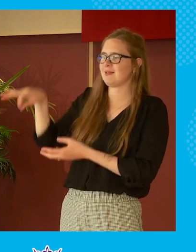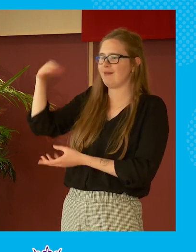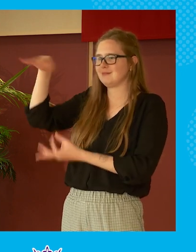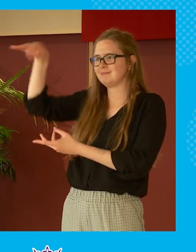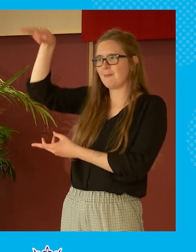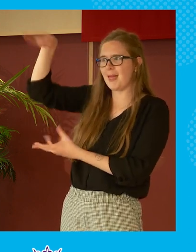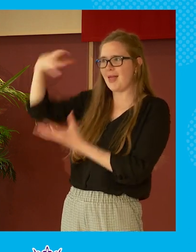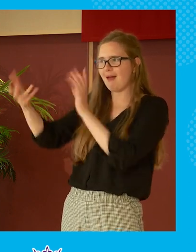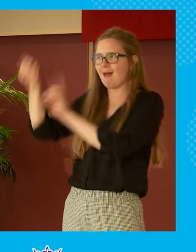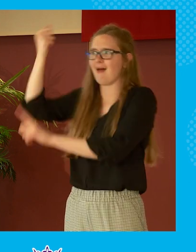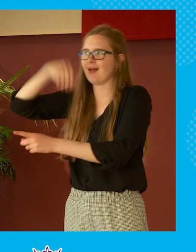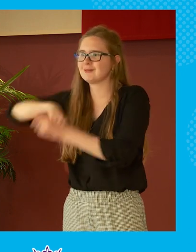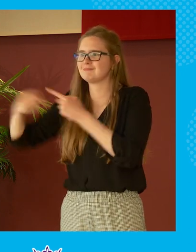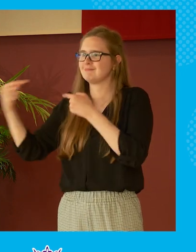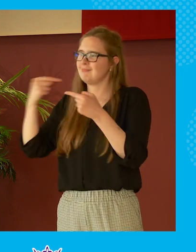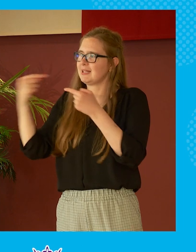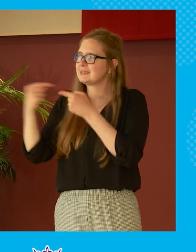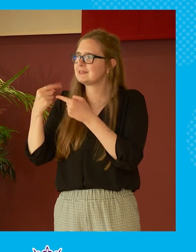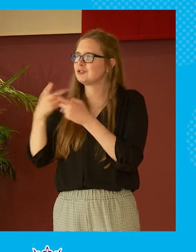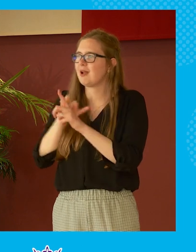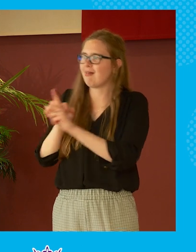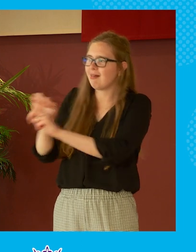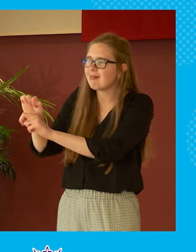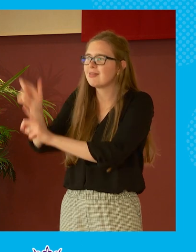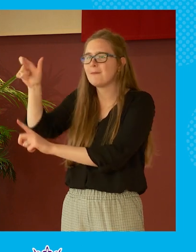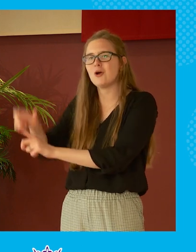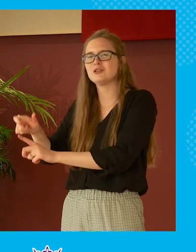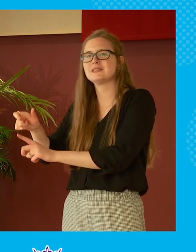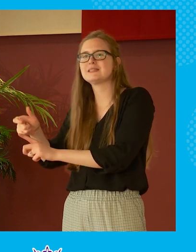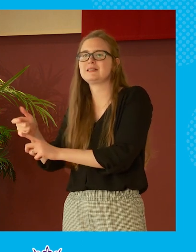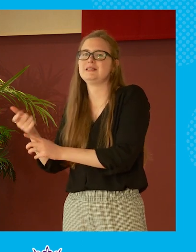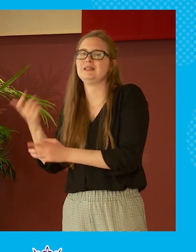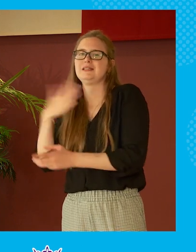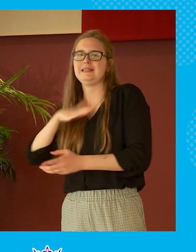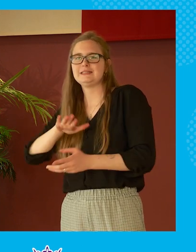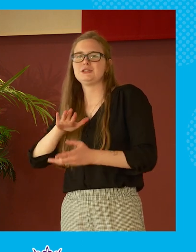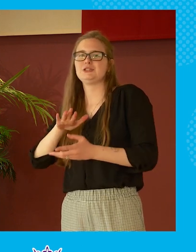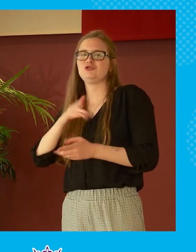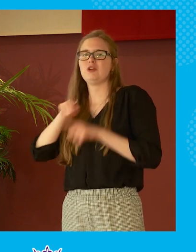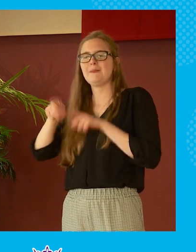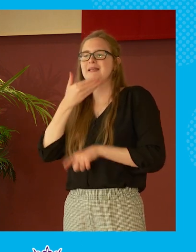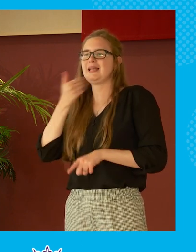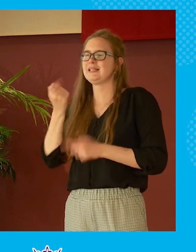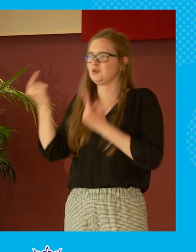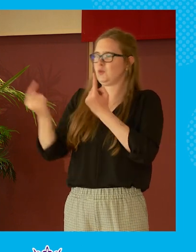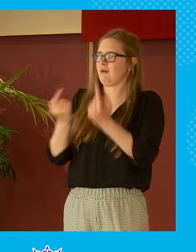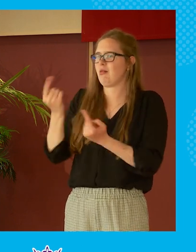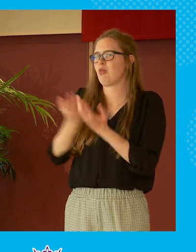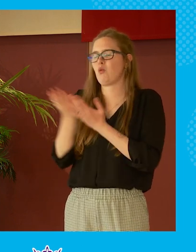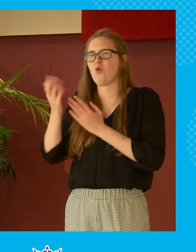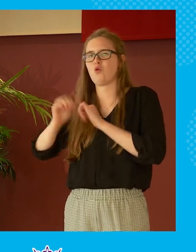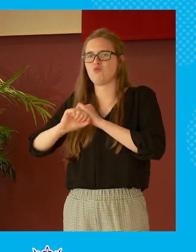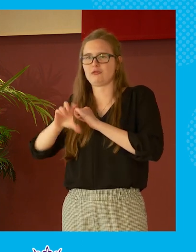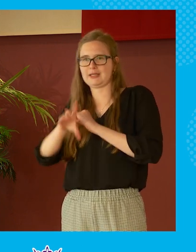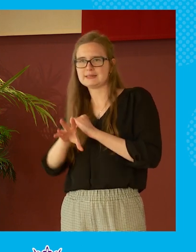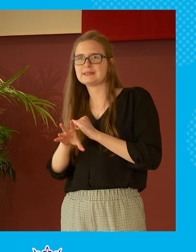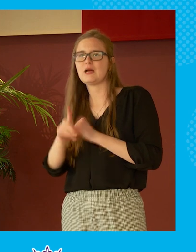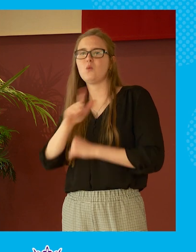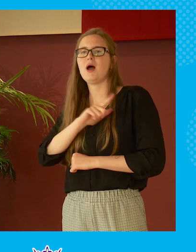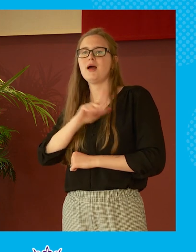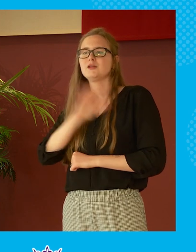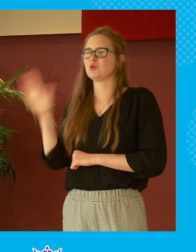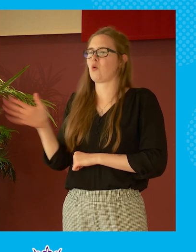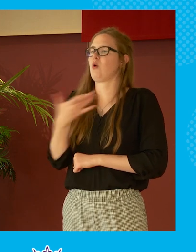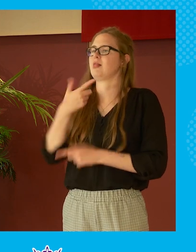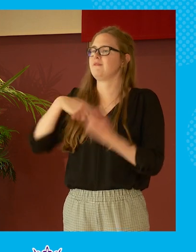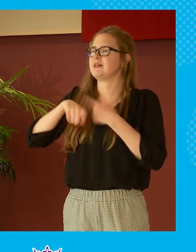and not always kind of savagely go after the person the presenter wants you um to go back but it is difficult because actually all of